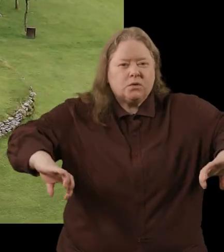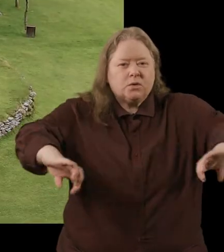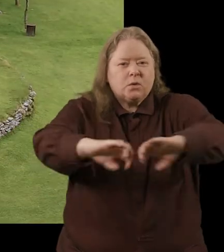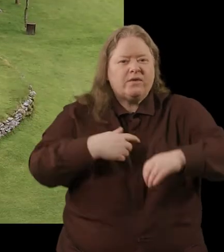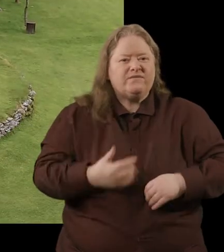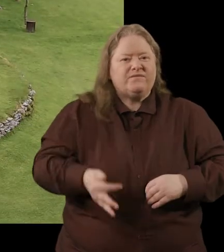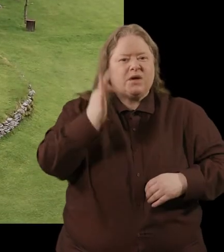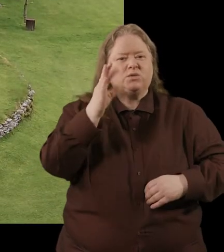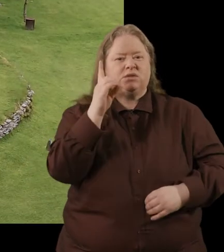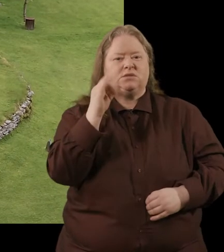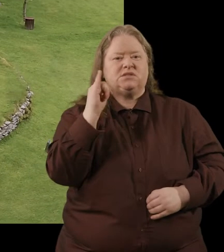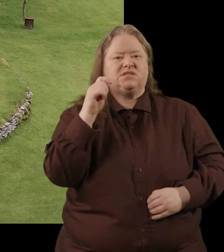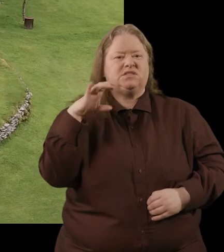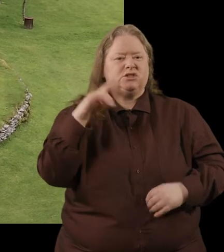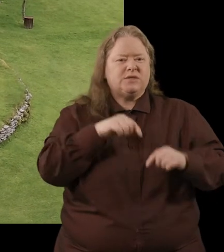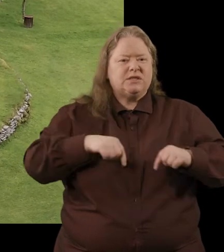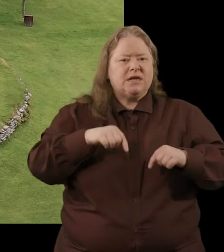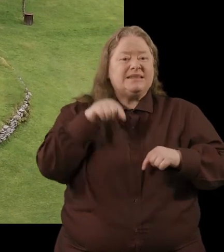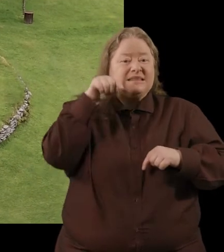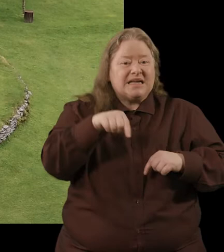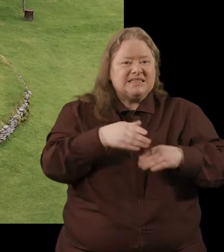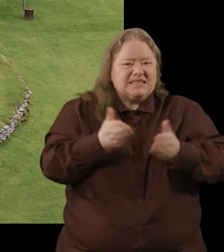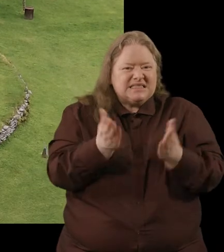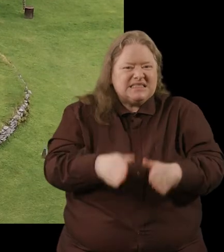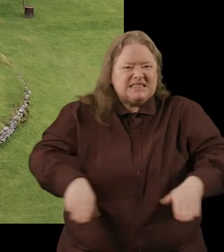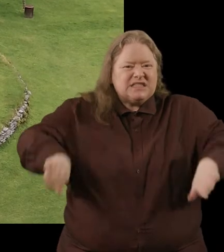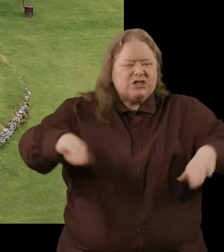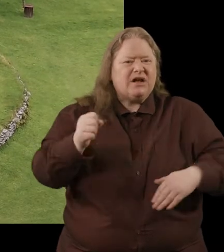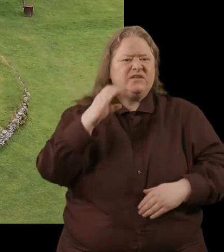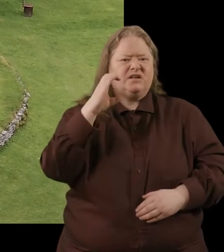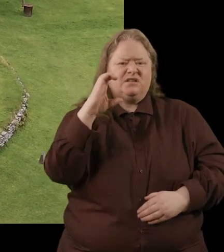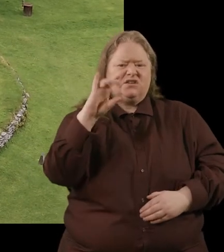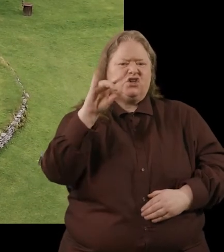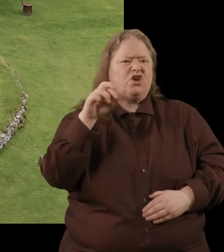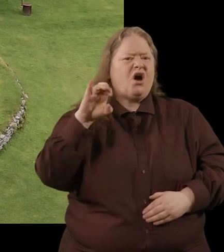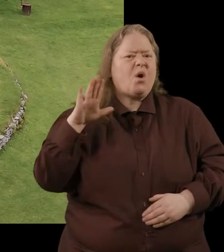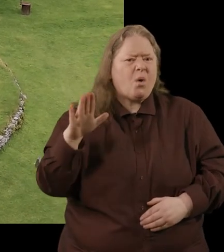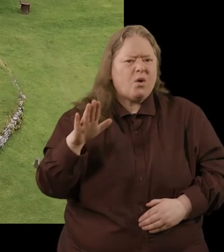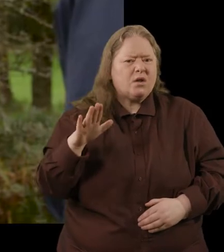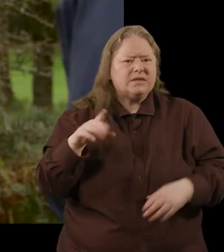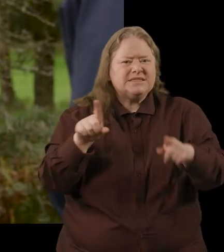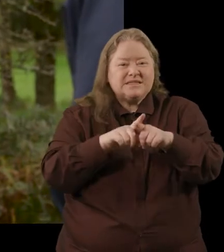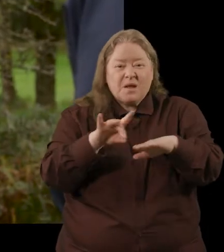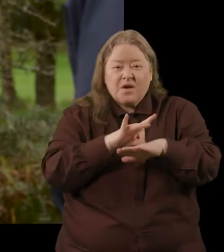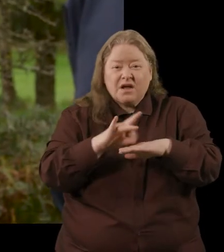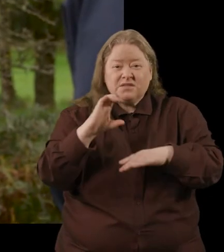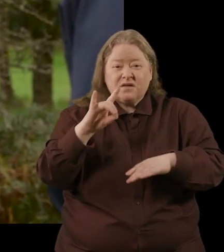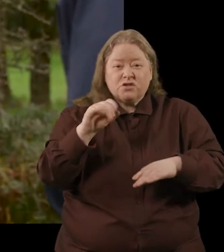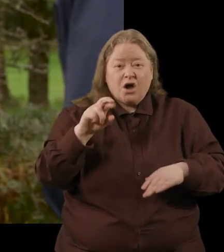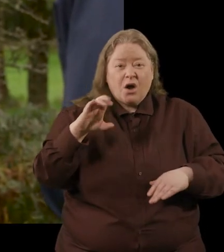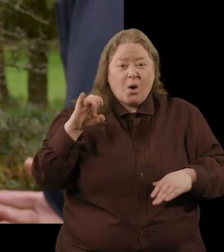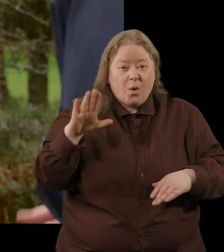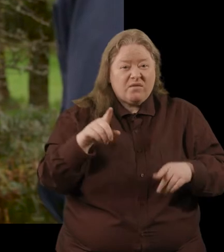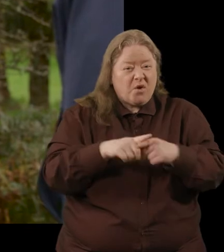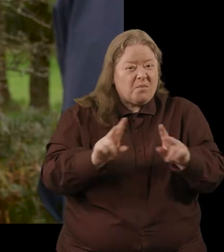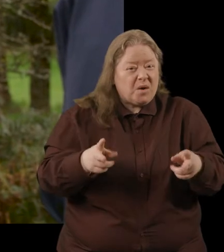we found a ditch around it and in that ditch was charcoal. The same kind of charcoal that you'd use for a barbecue?